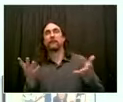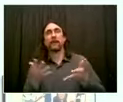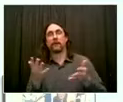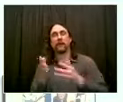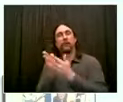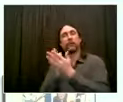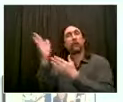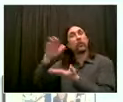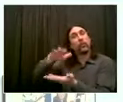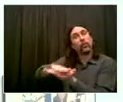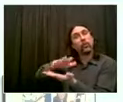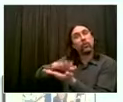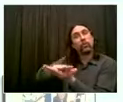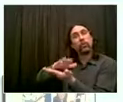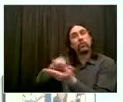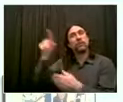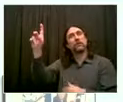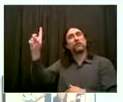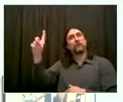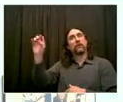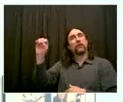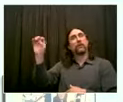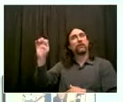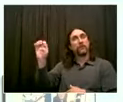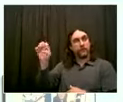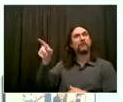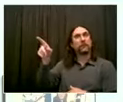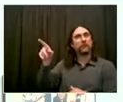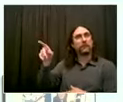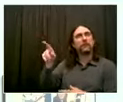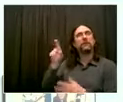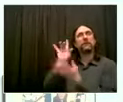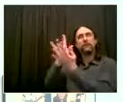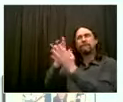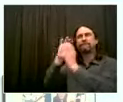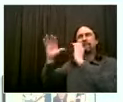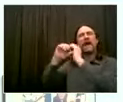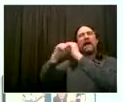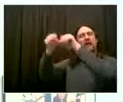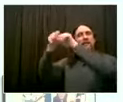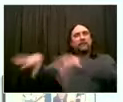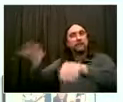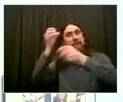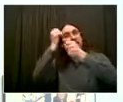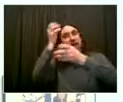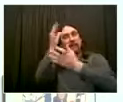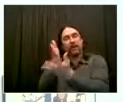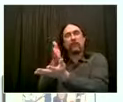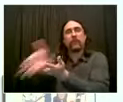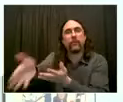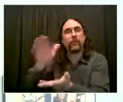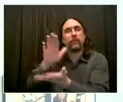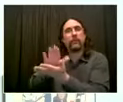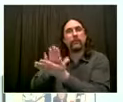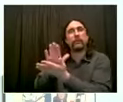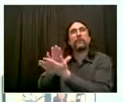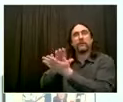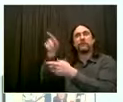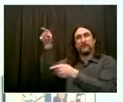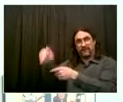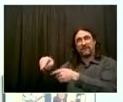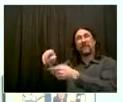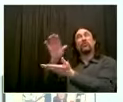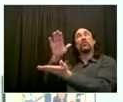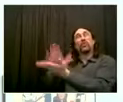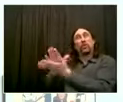communicating through schools with parents in the mechanisms and the avenues that they're already aware of. The